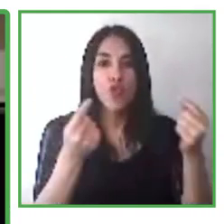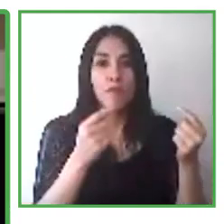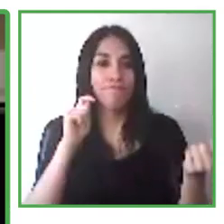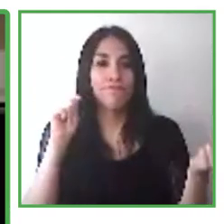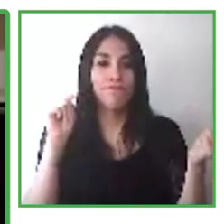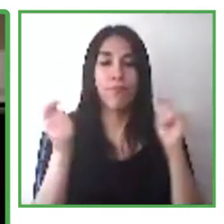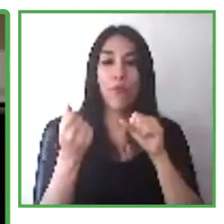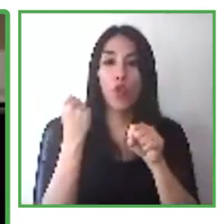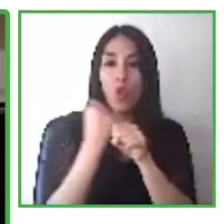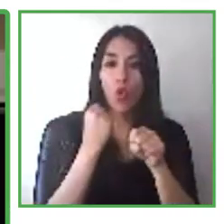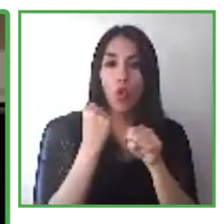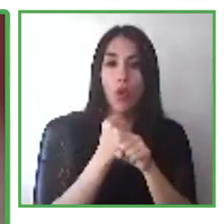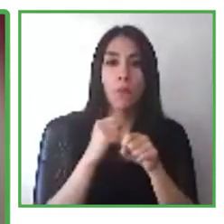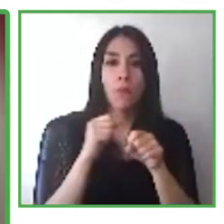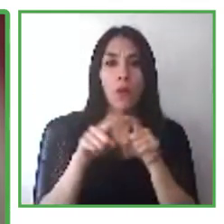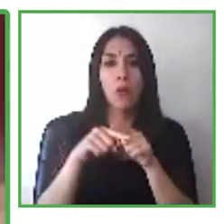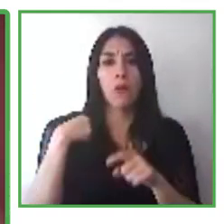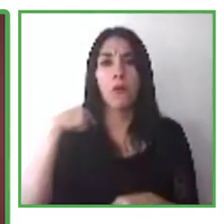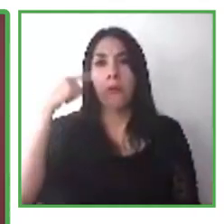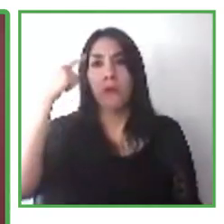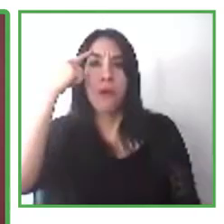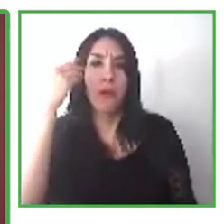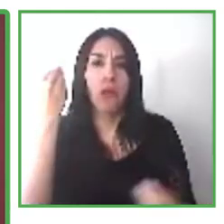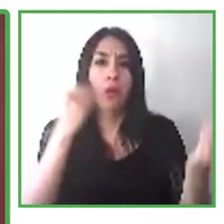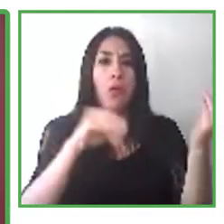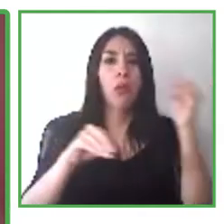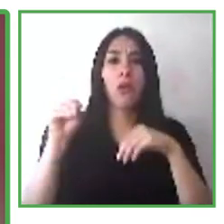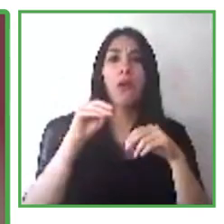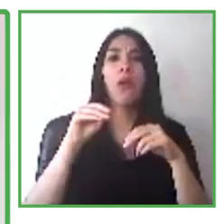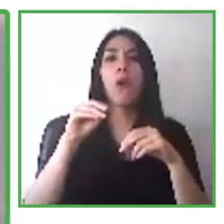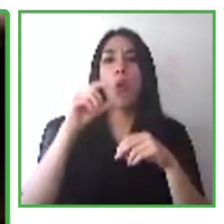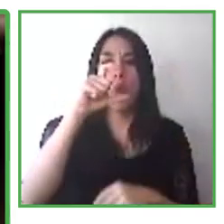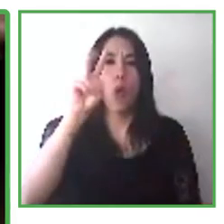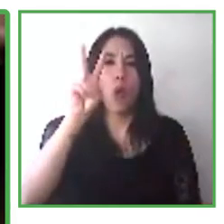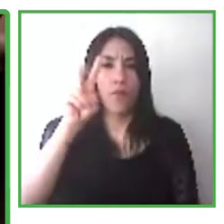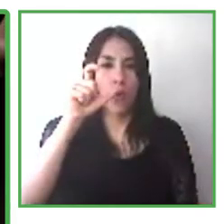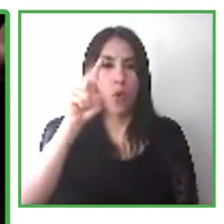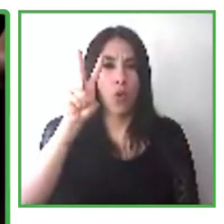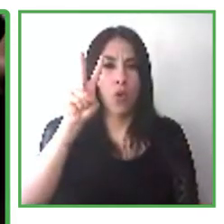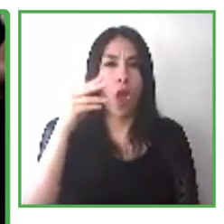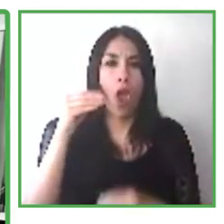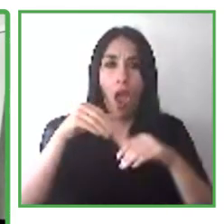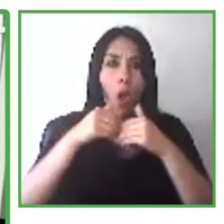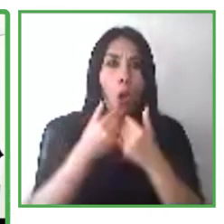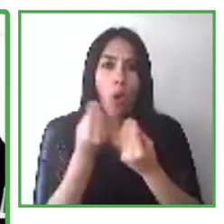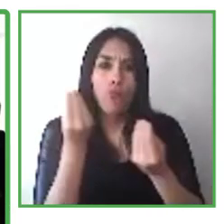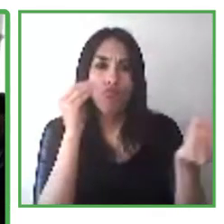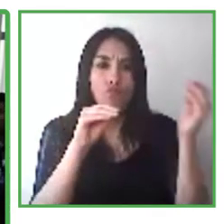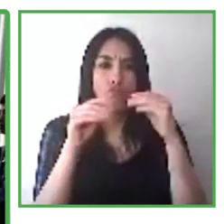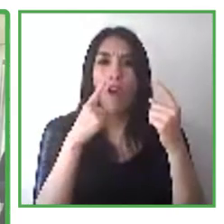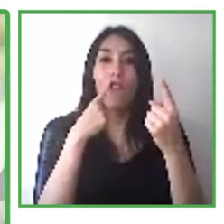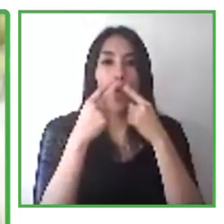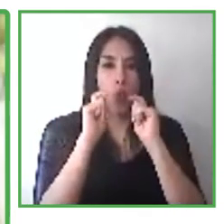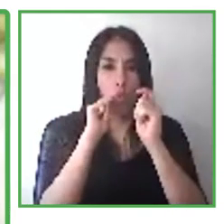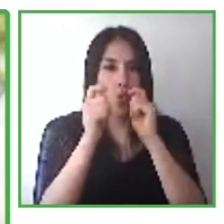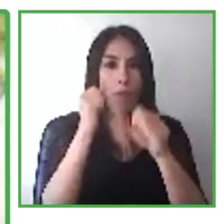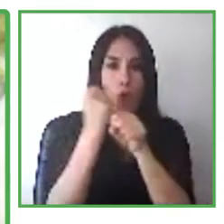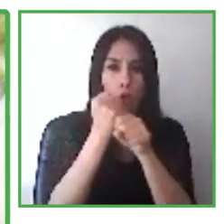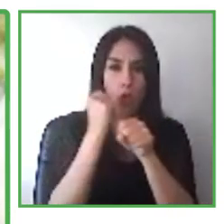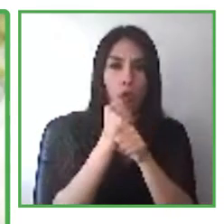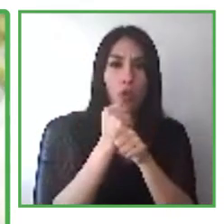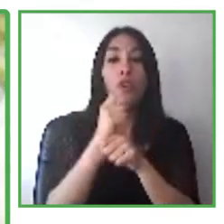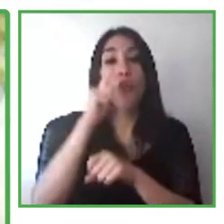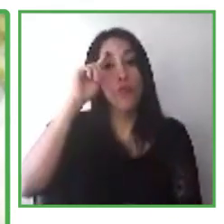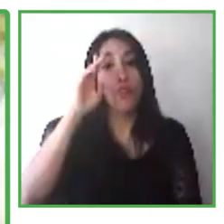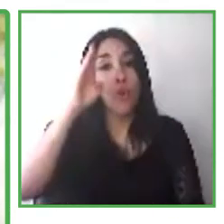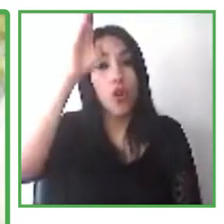the work world helped us has to create our cv how to handle a job interview. We visited